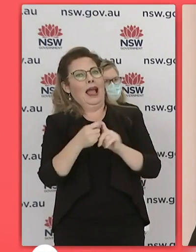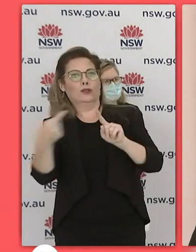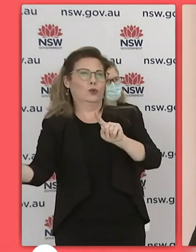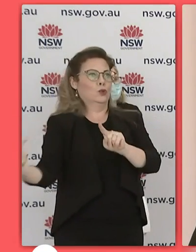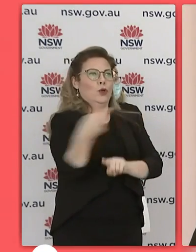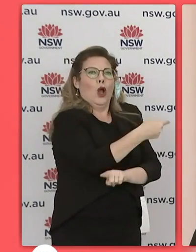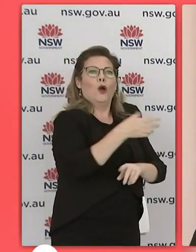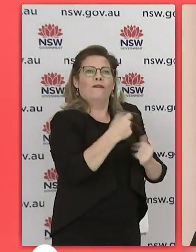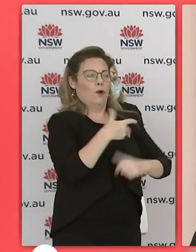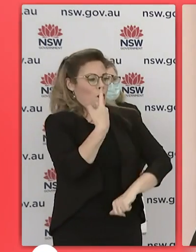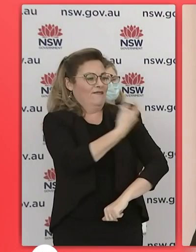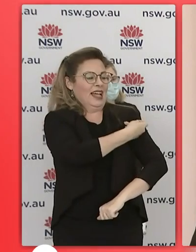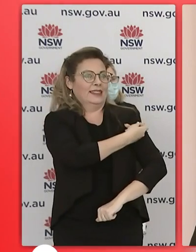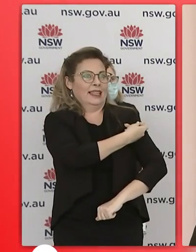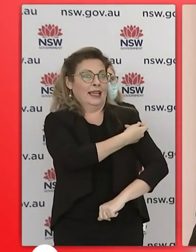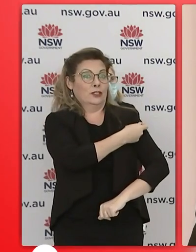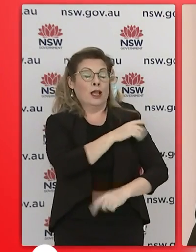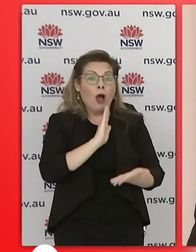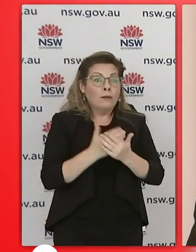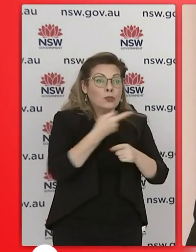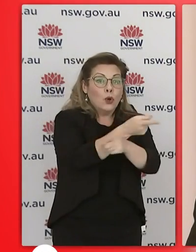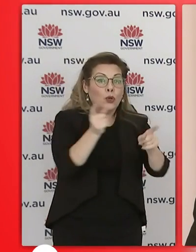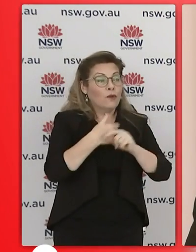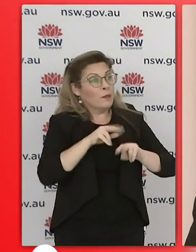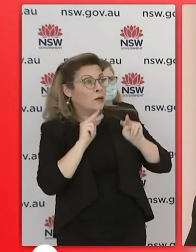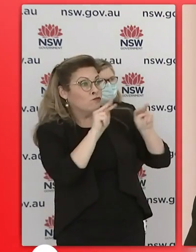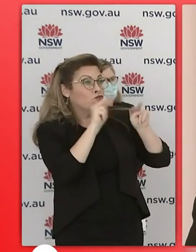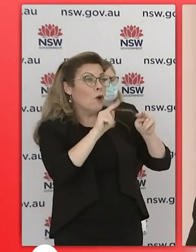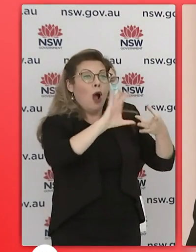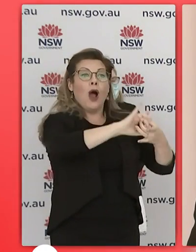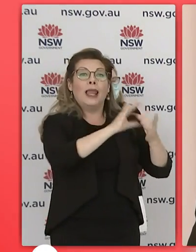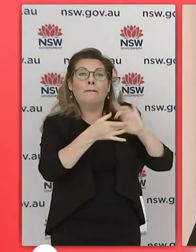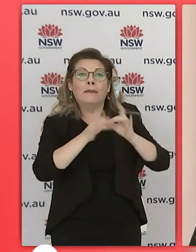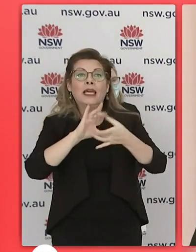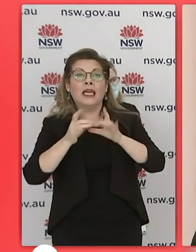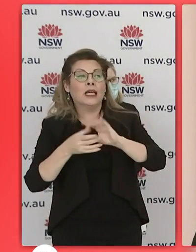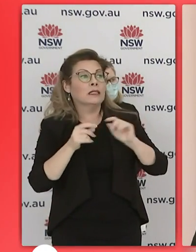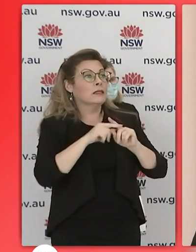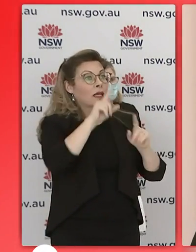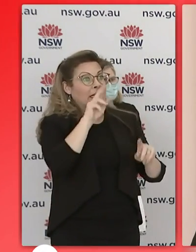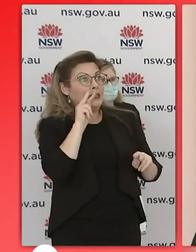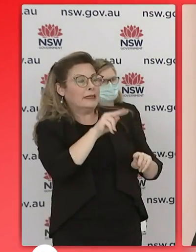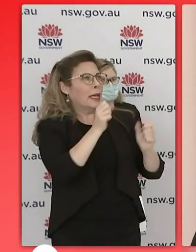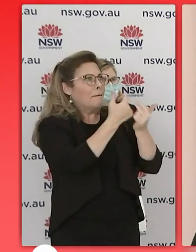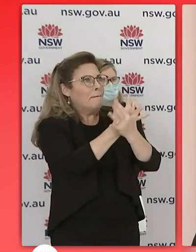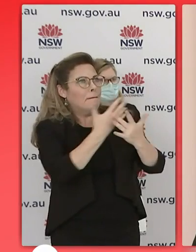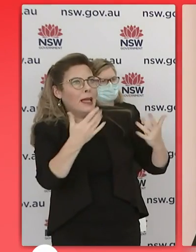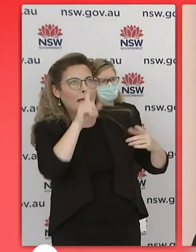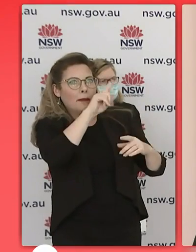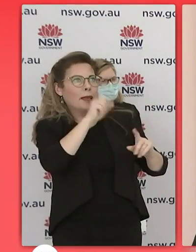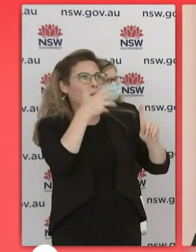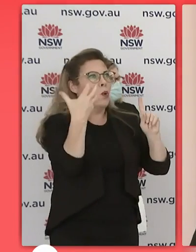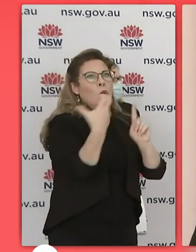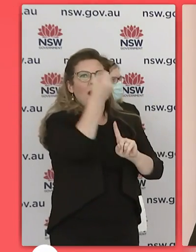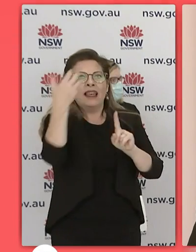gold we've seen the most amazing stars in the kudos bank arena i think there's been uh lana del rey keith urban pink